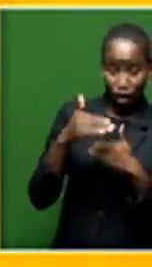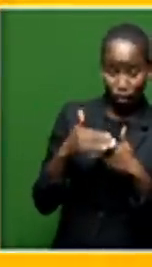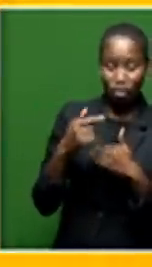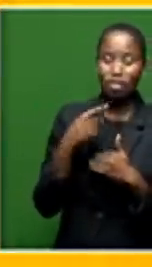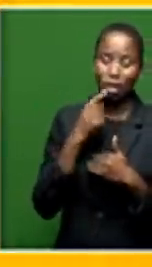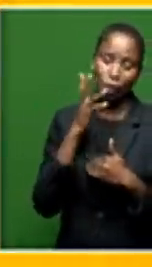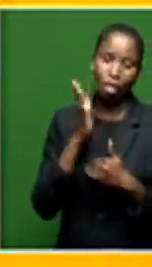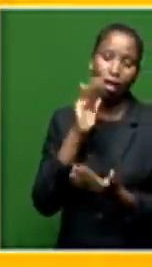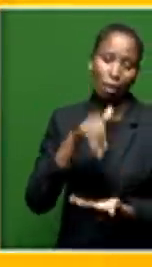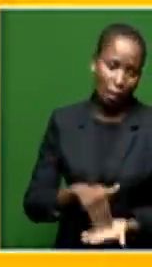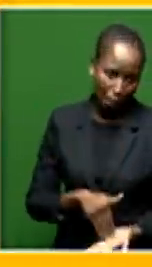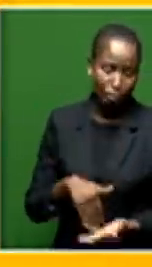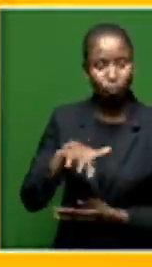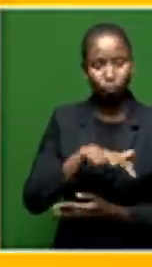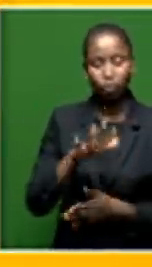morning will be making their way to the High Court precinct.